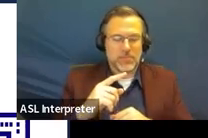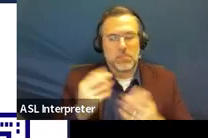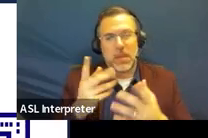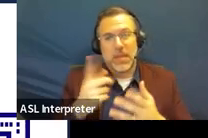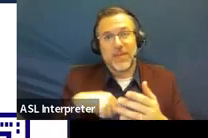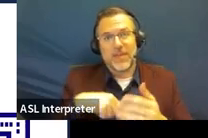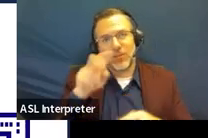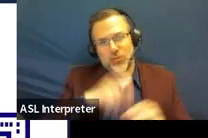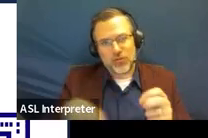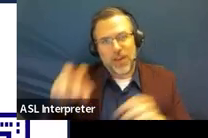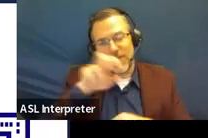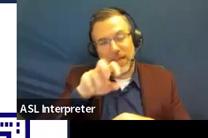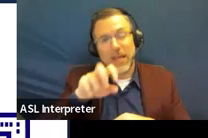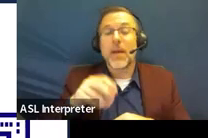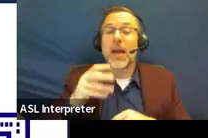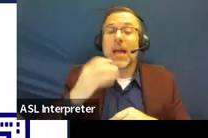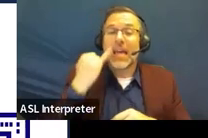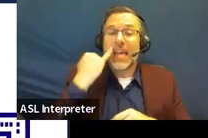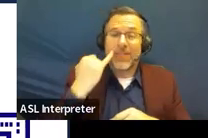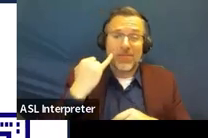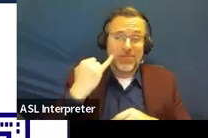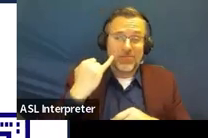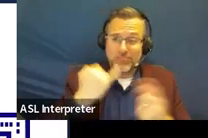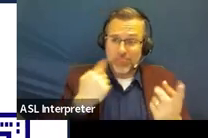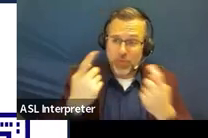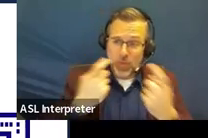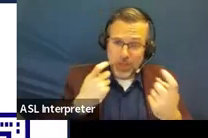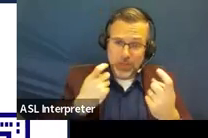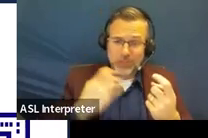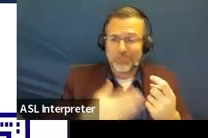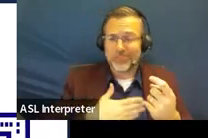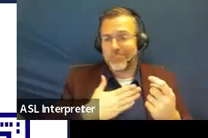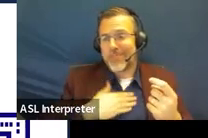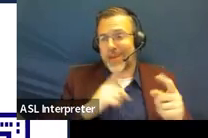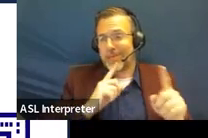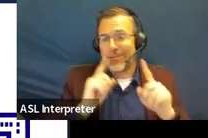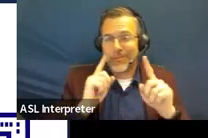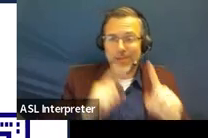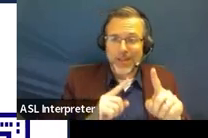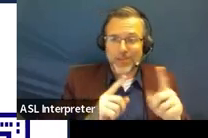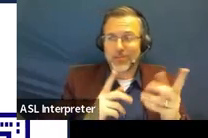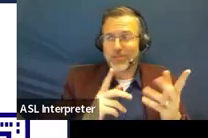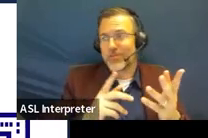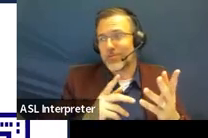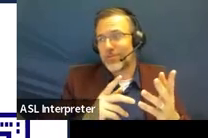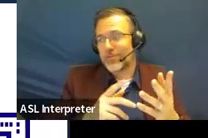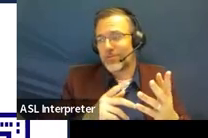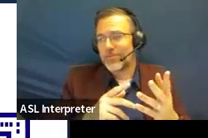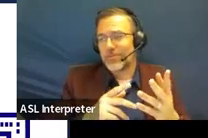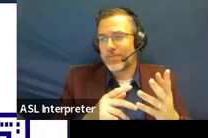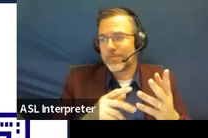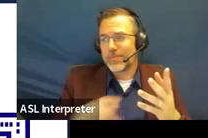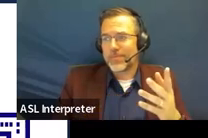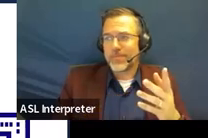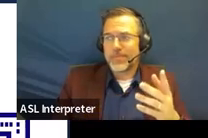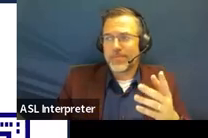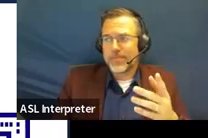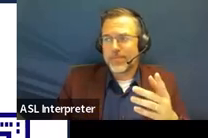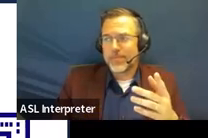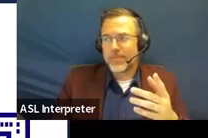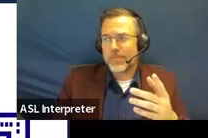and if you have questions, we're happy to, um, answer them or try to answer them or direct you in the way, um, to the answer. So,